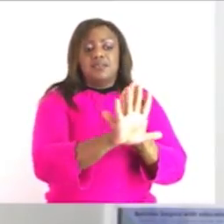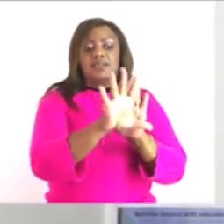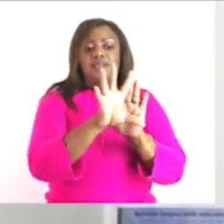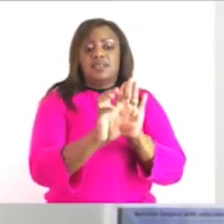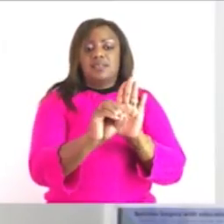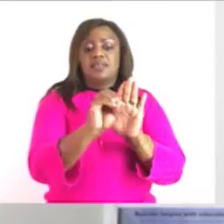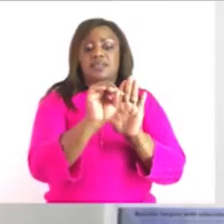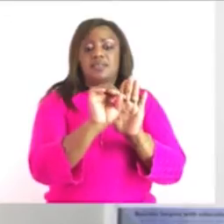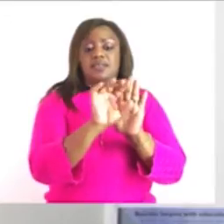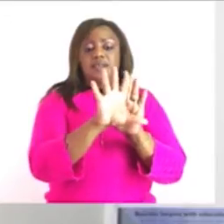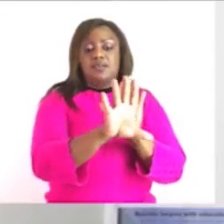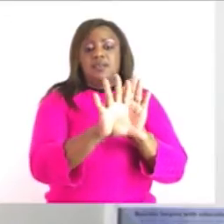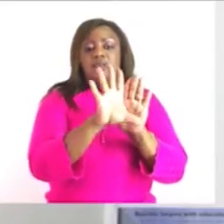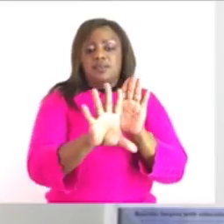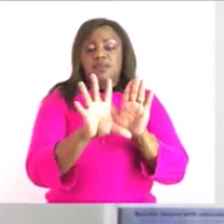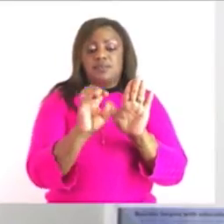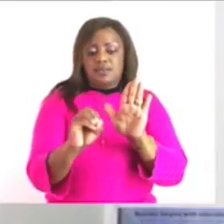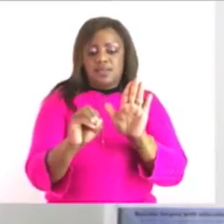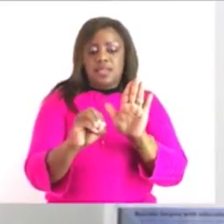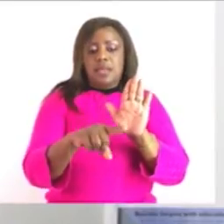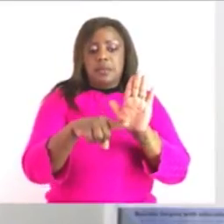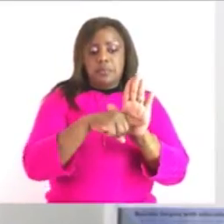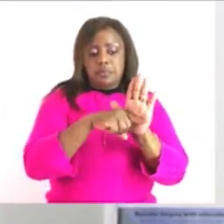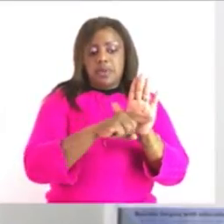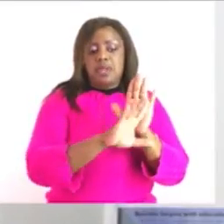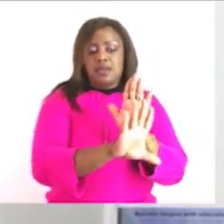is 550 we subtract